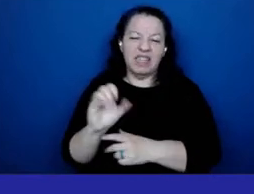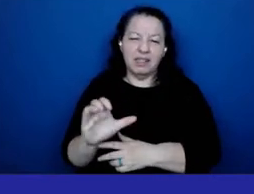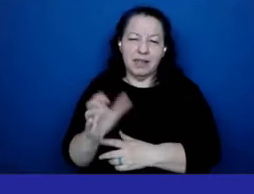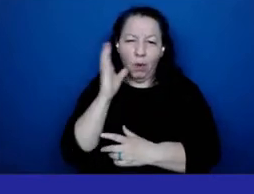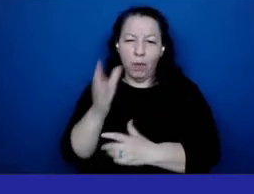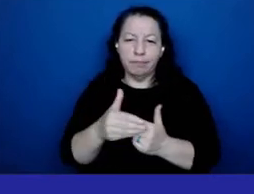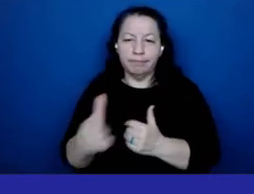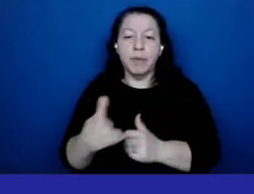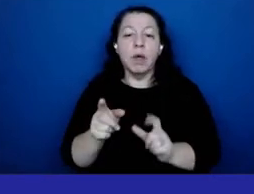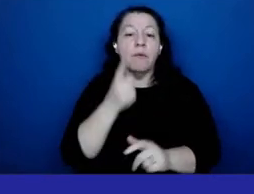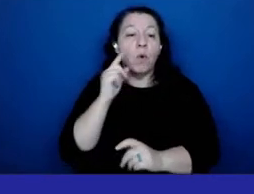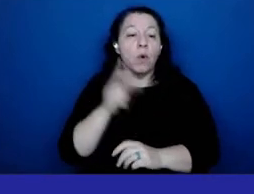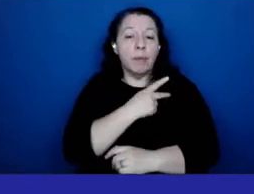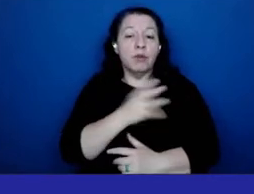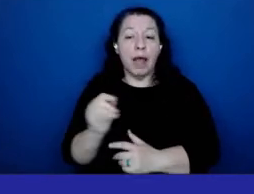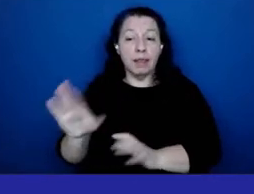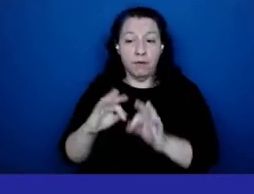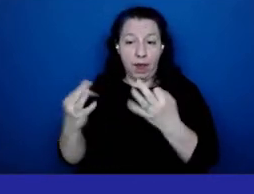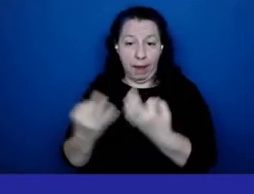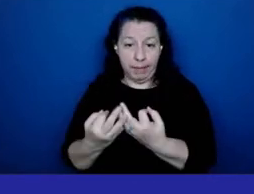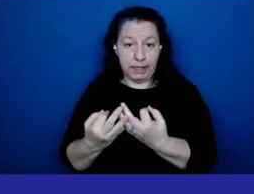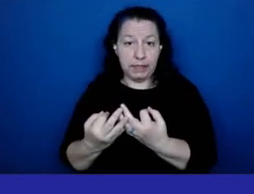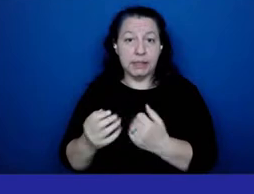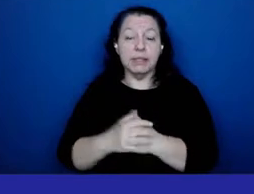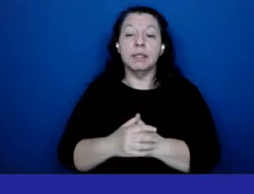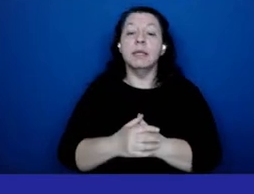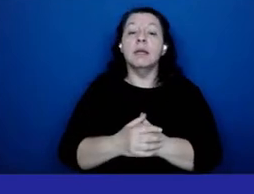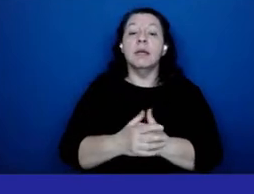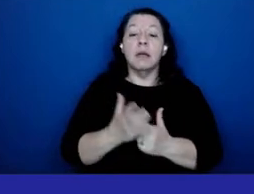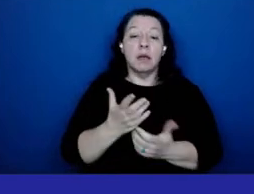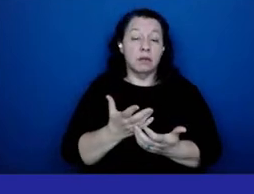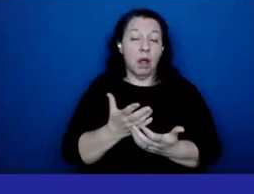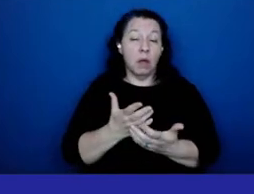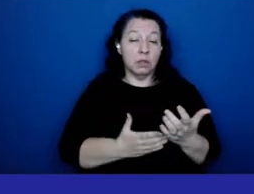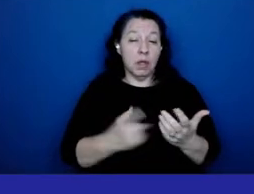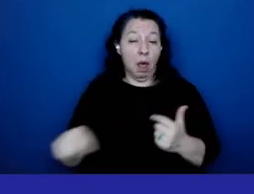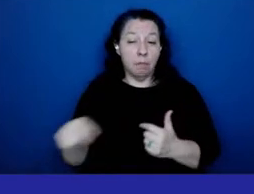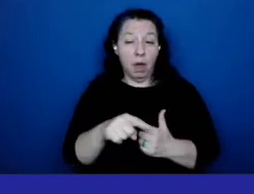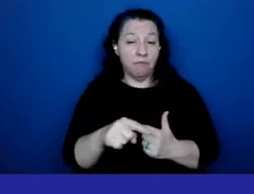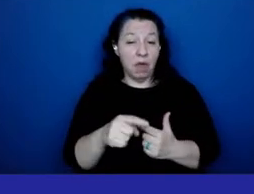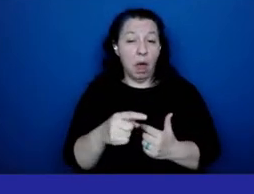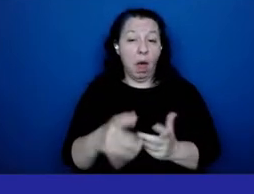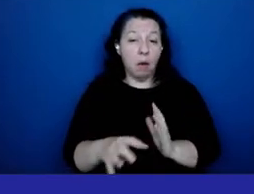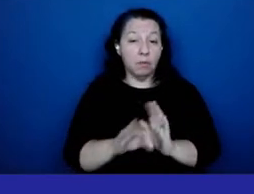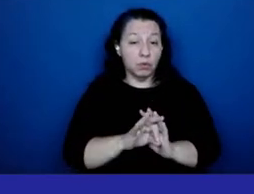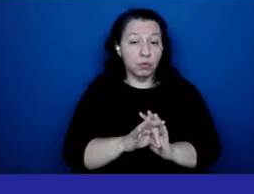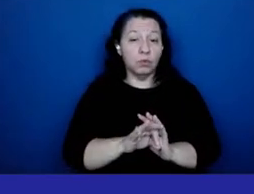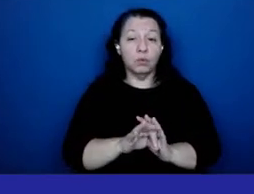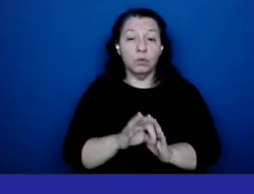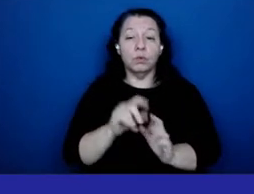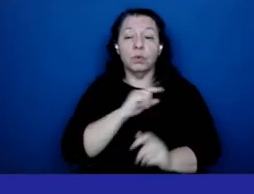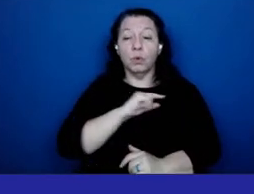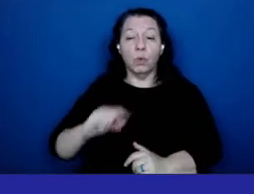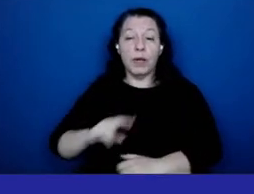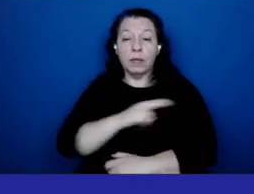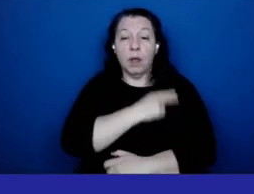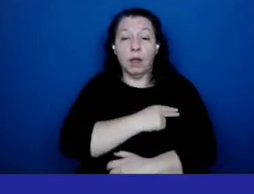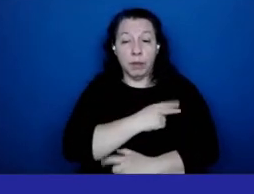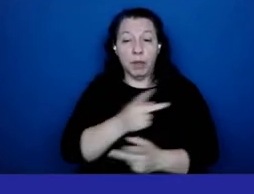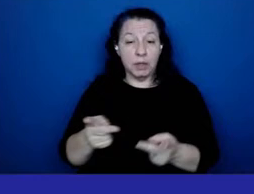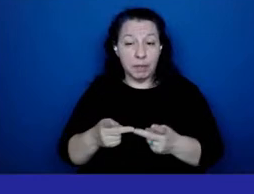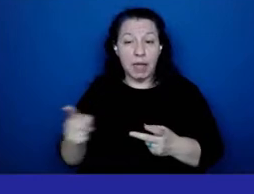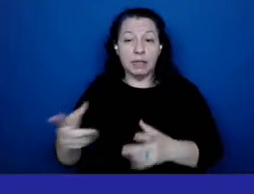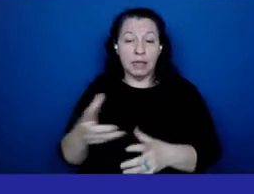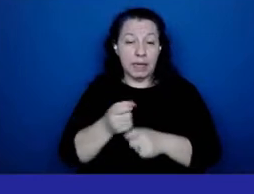patients and their families some of whom may choose to make queen's hospital center the place to obtain quality health